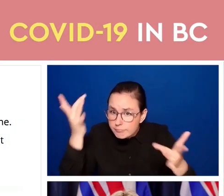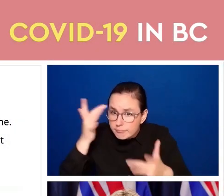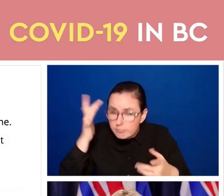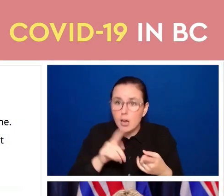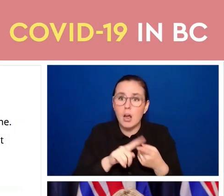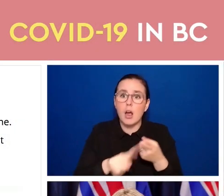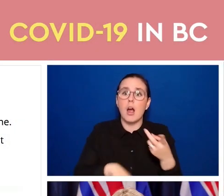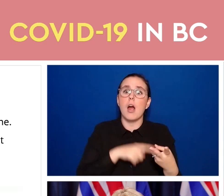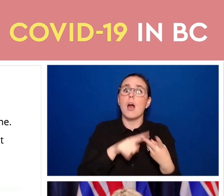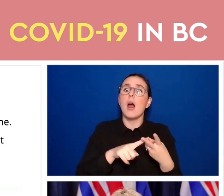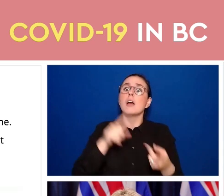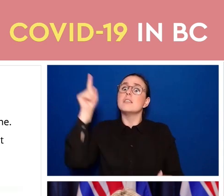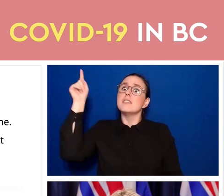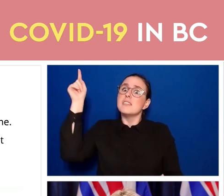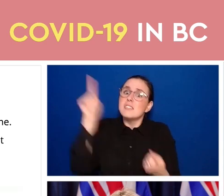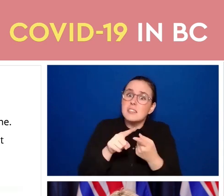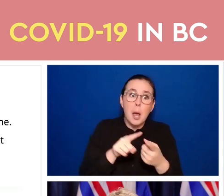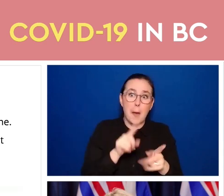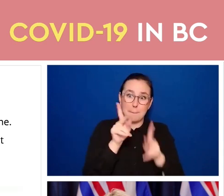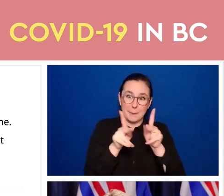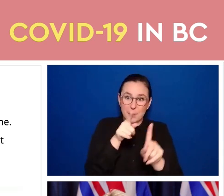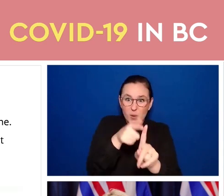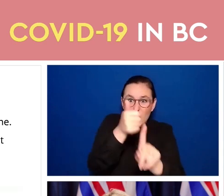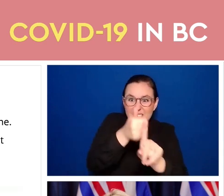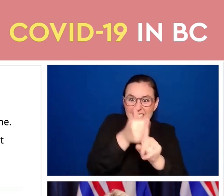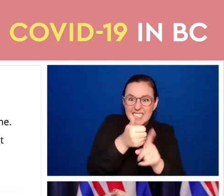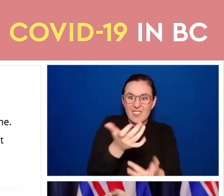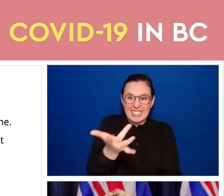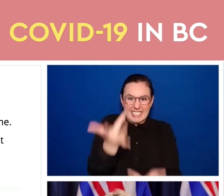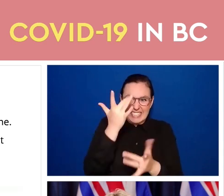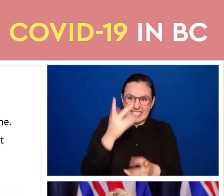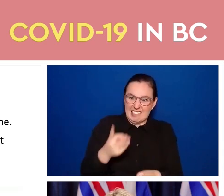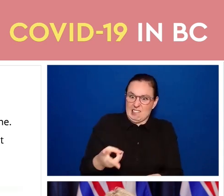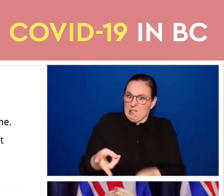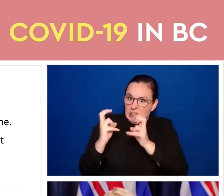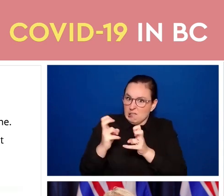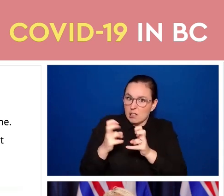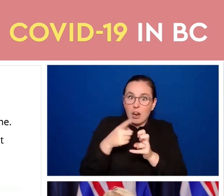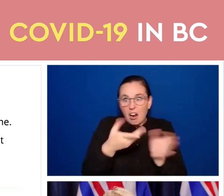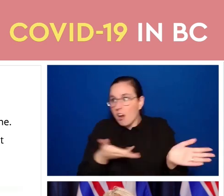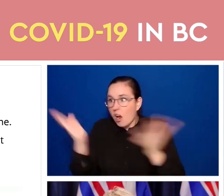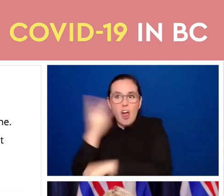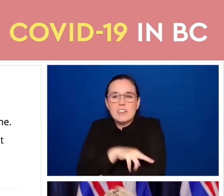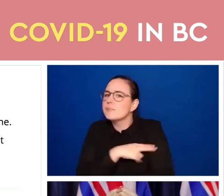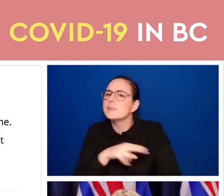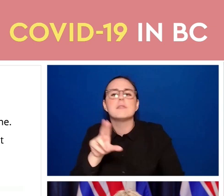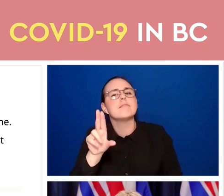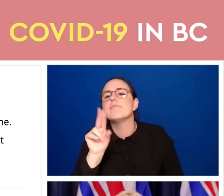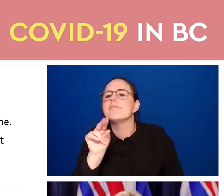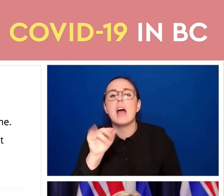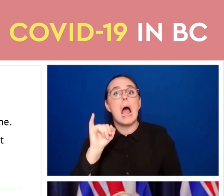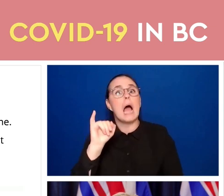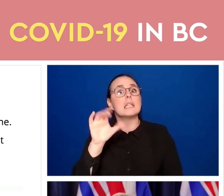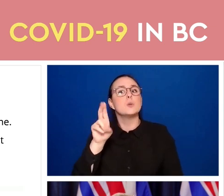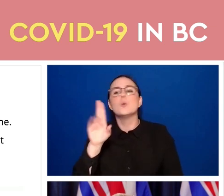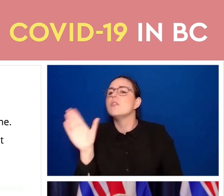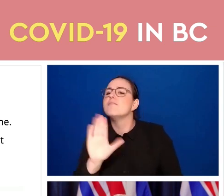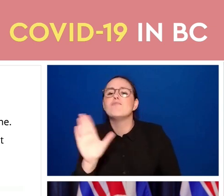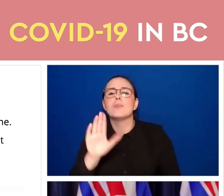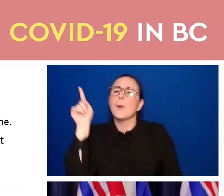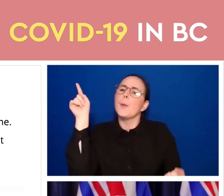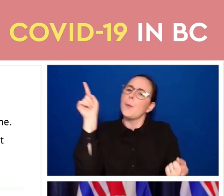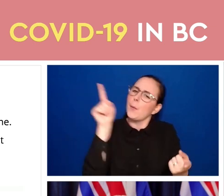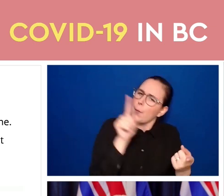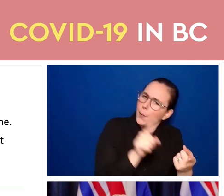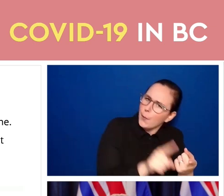illness ending up in hospital and ICU. But we're not yet at a point where we can let down our guard.